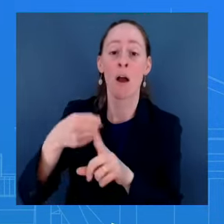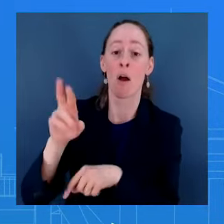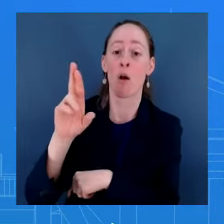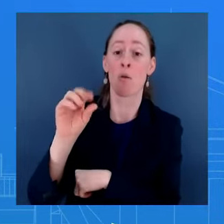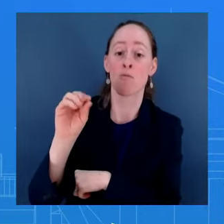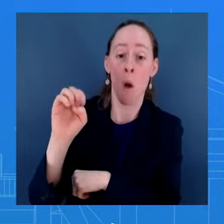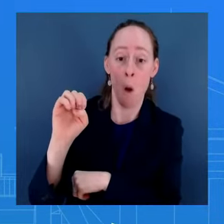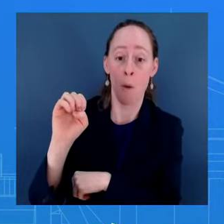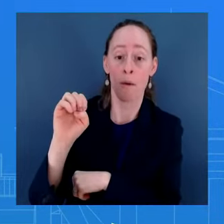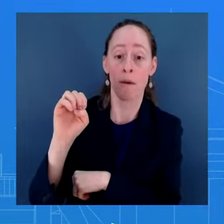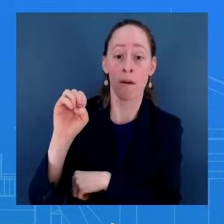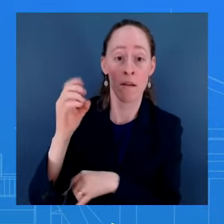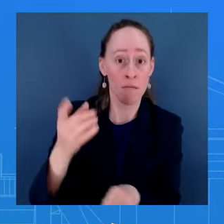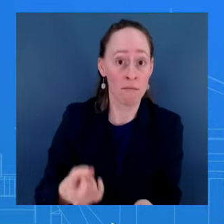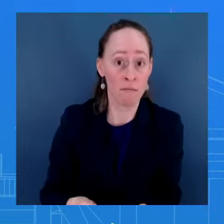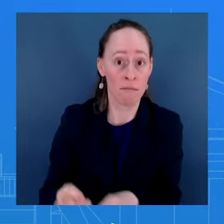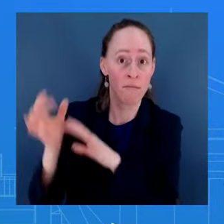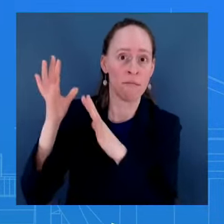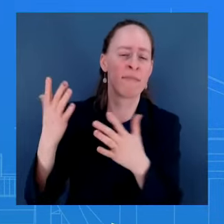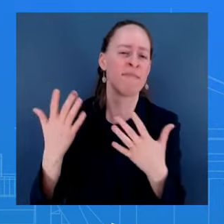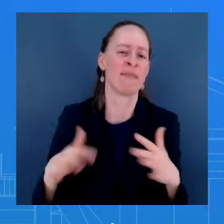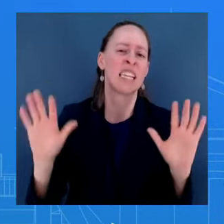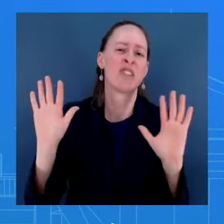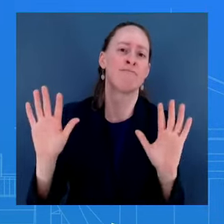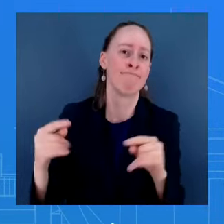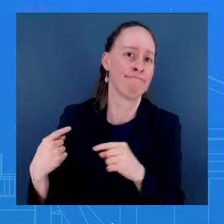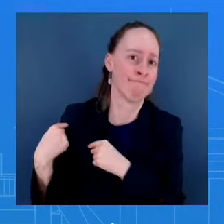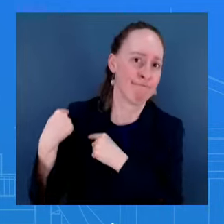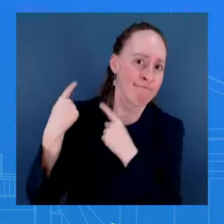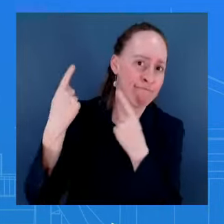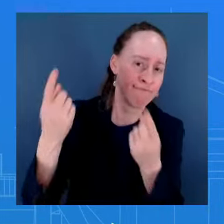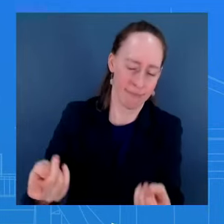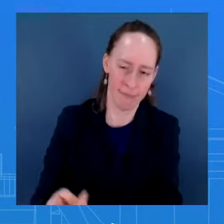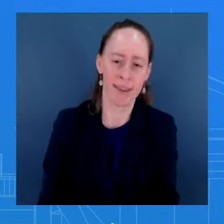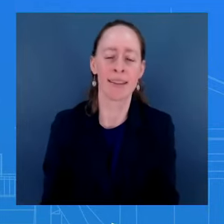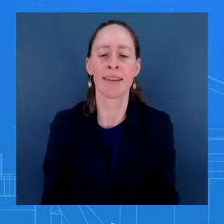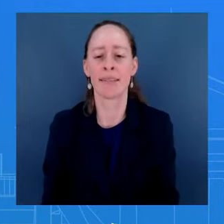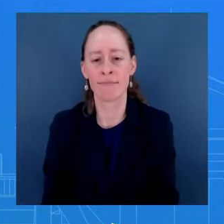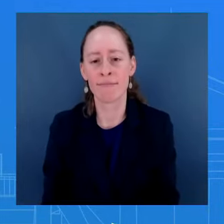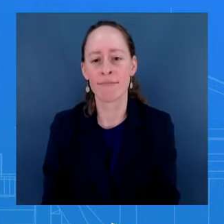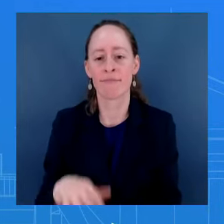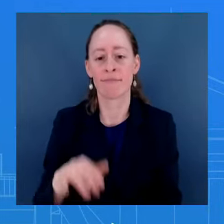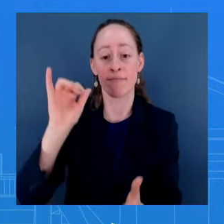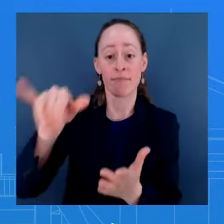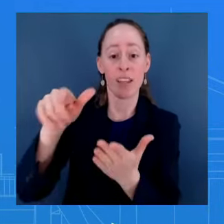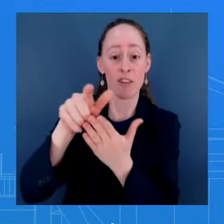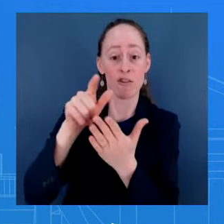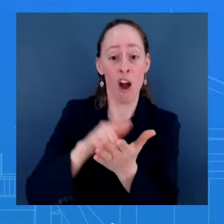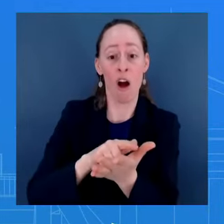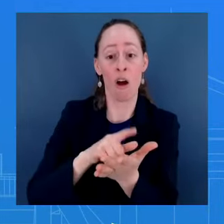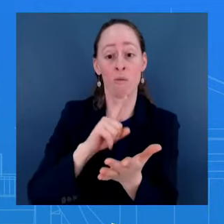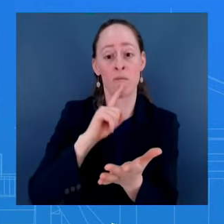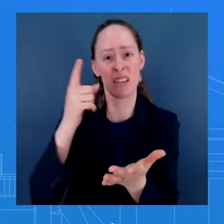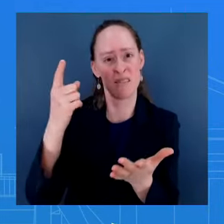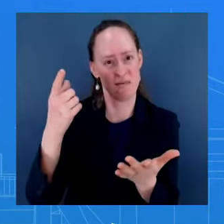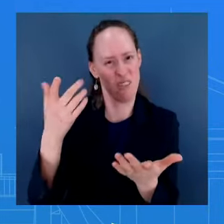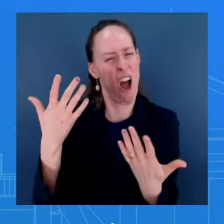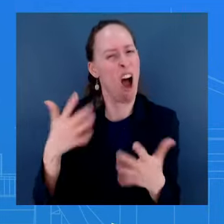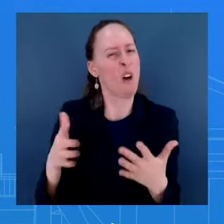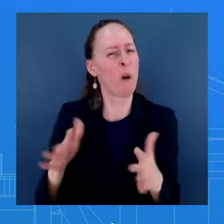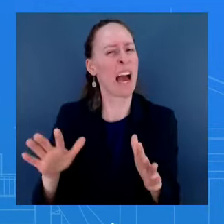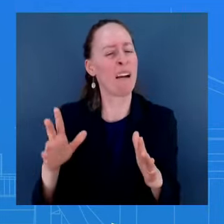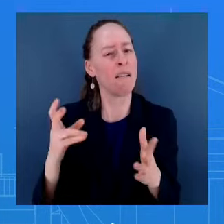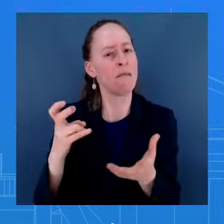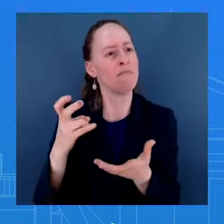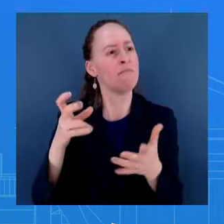law that was part of the Constitution for almost 50 years. Almost 50 years. And that was taken away. We